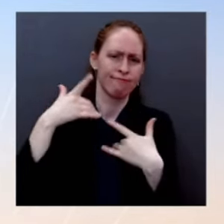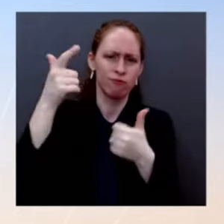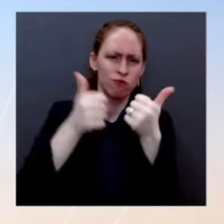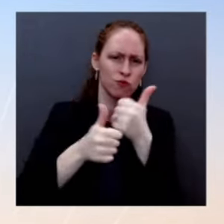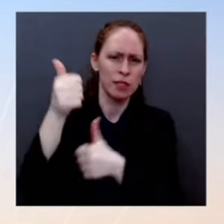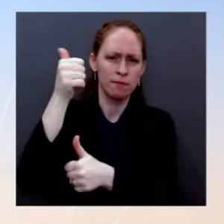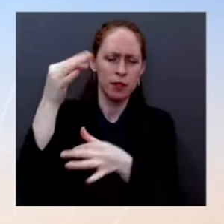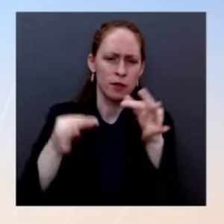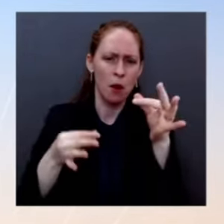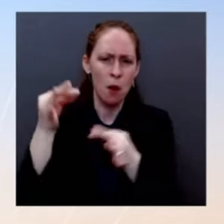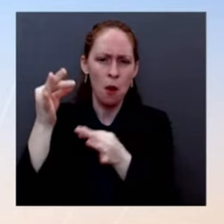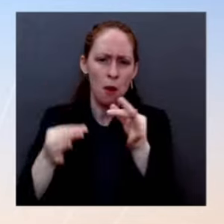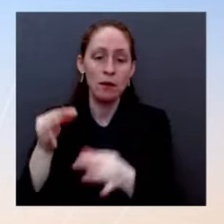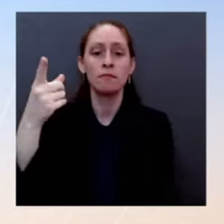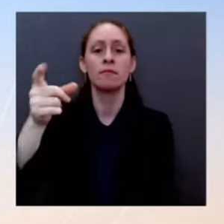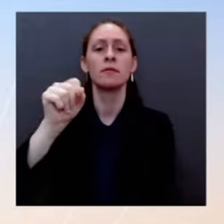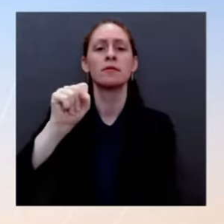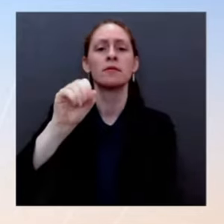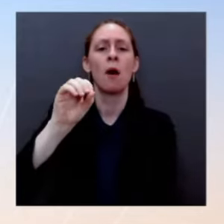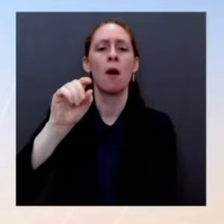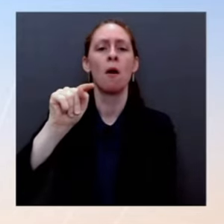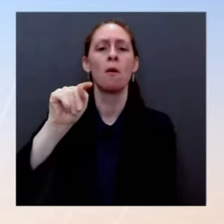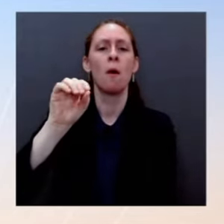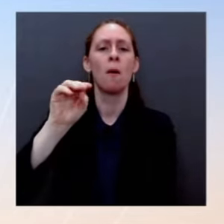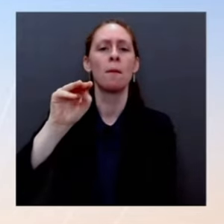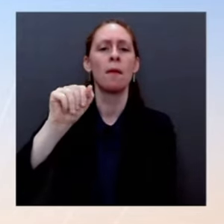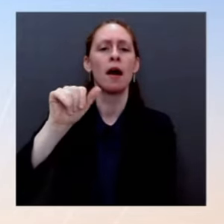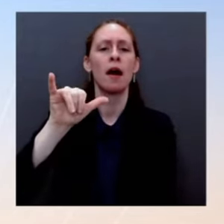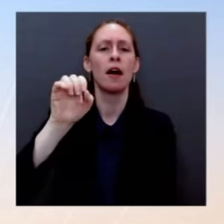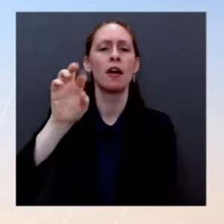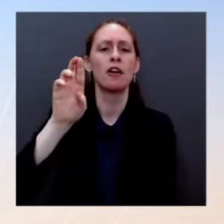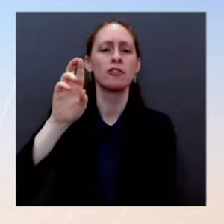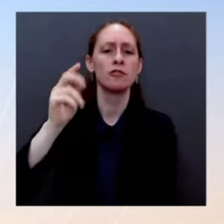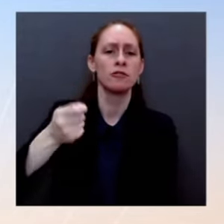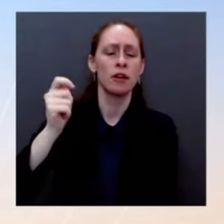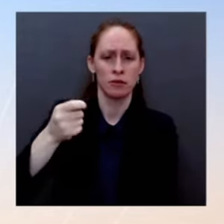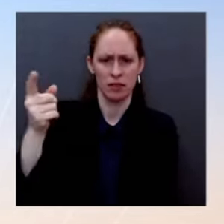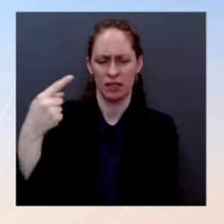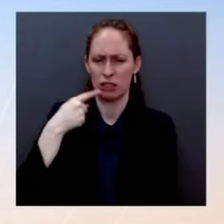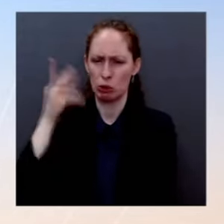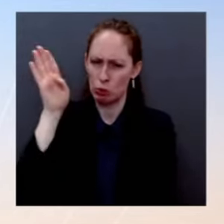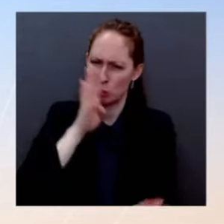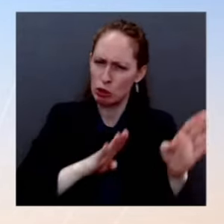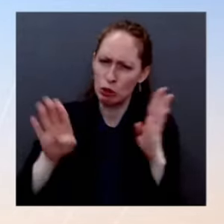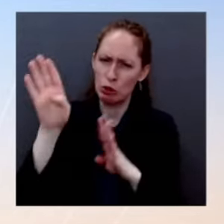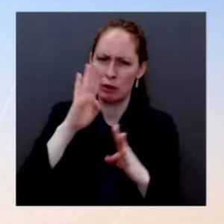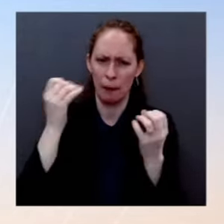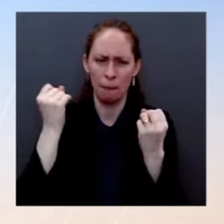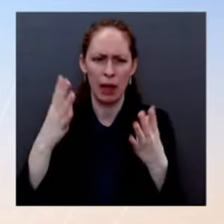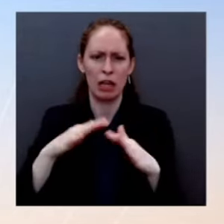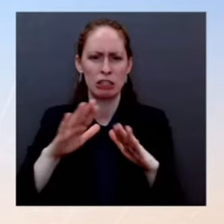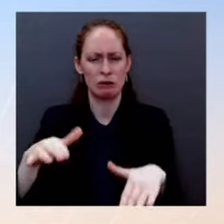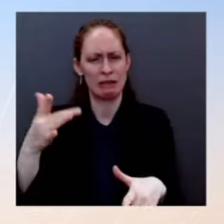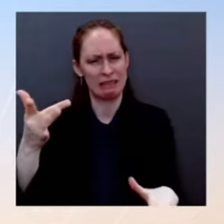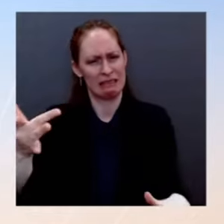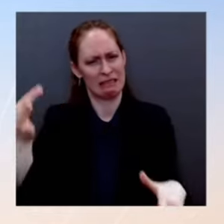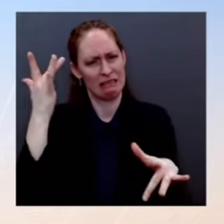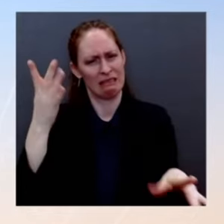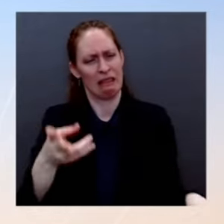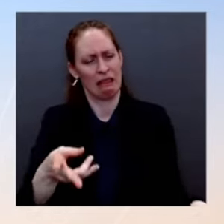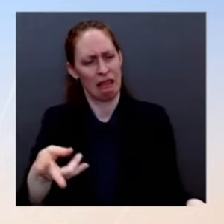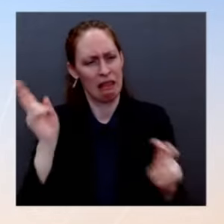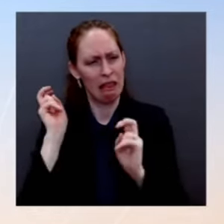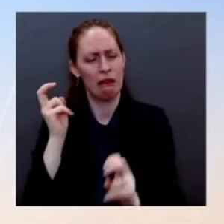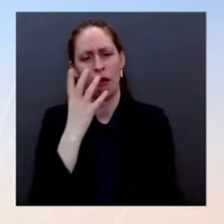speak to Supreme Court arguments or statements made in those arguments. But I will tell you that what is at stake here